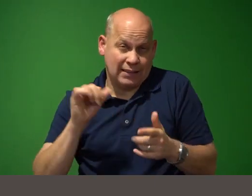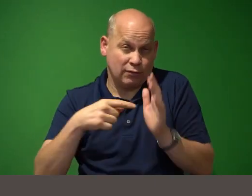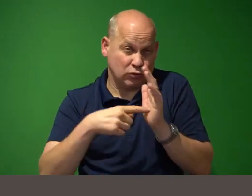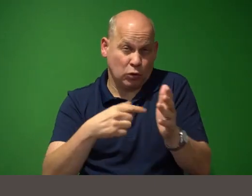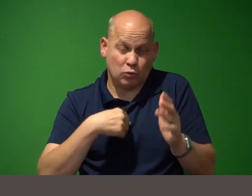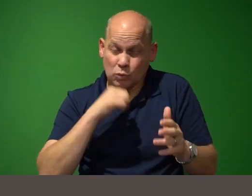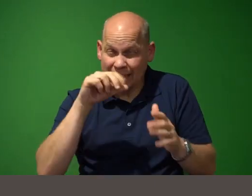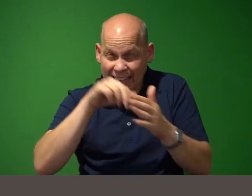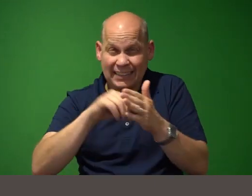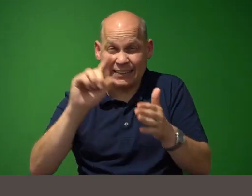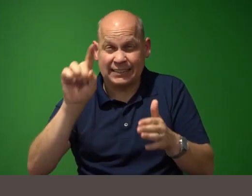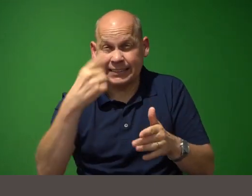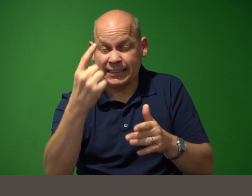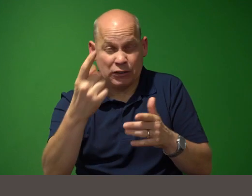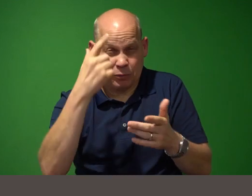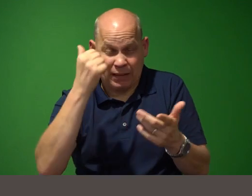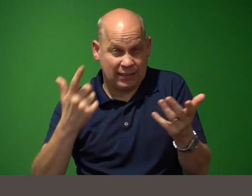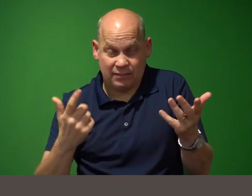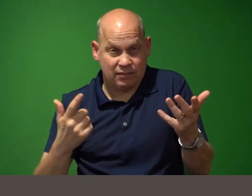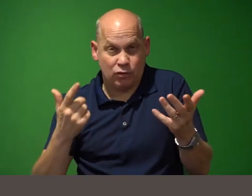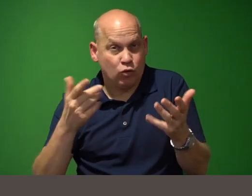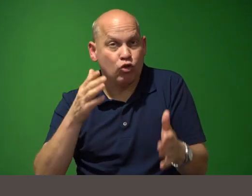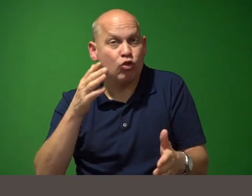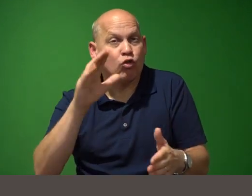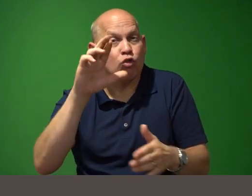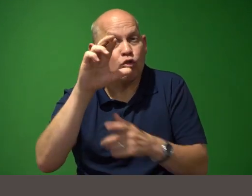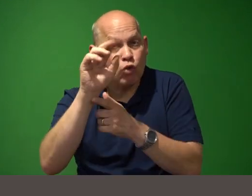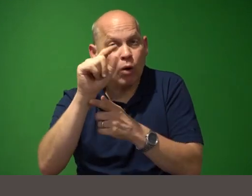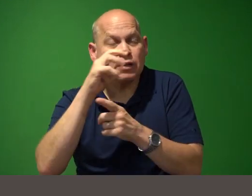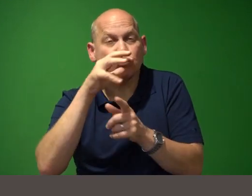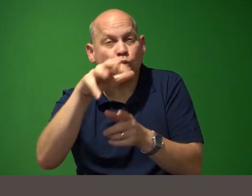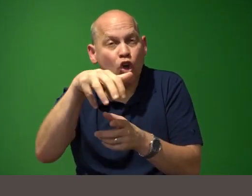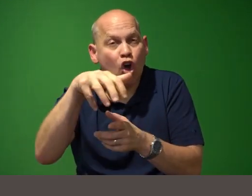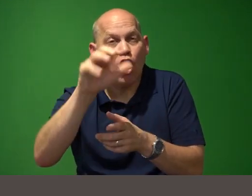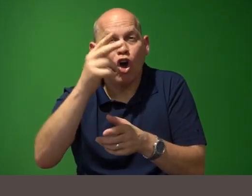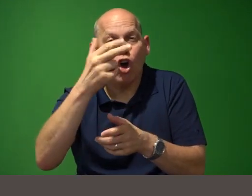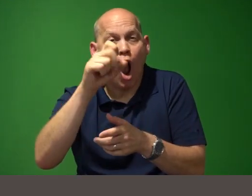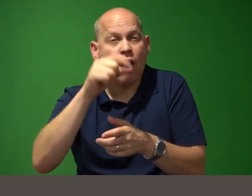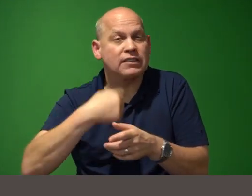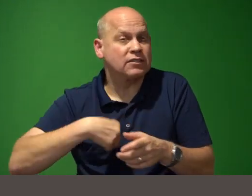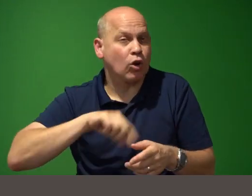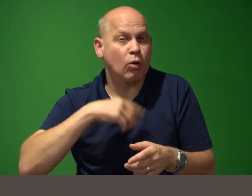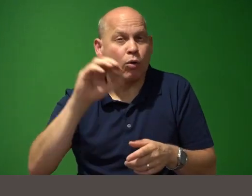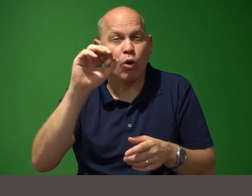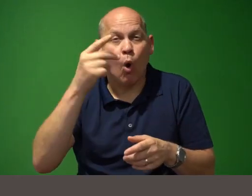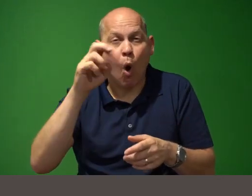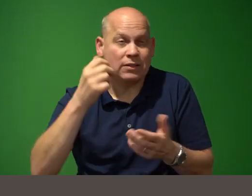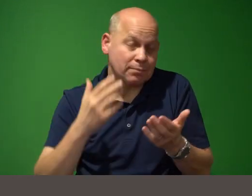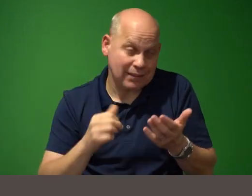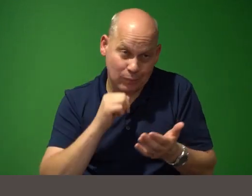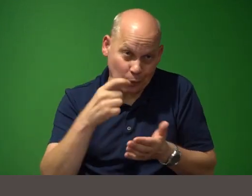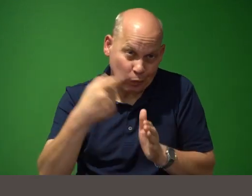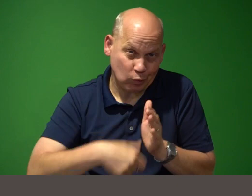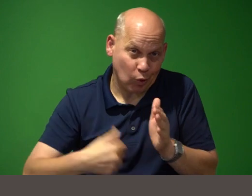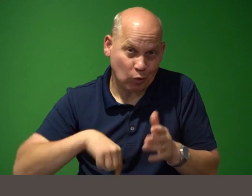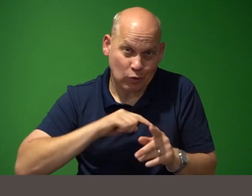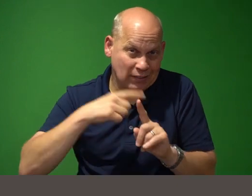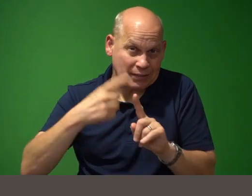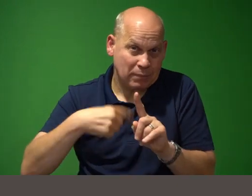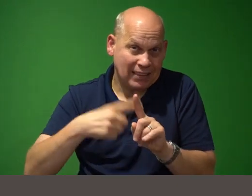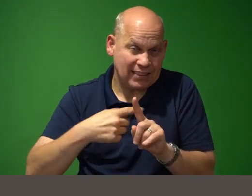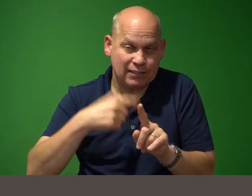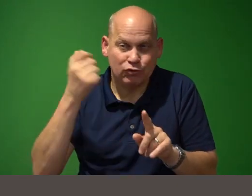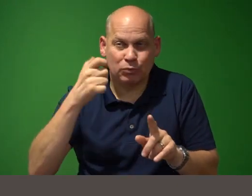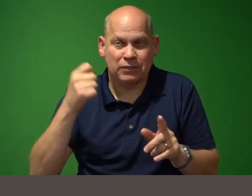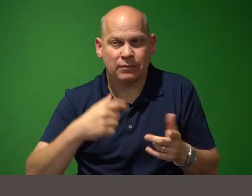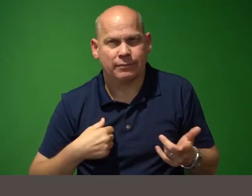uh the robots would be harvesting our organs and maybe not charging us a monthly subscription although i'm not sure which one of those